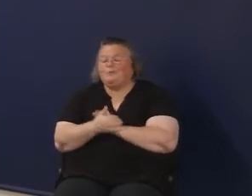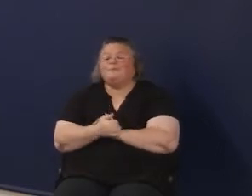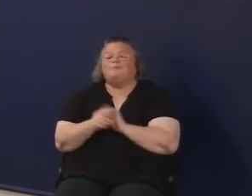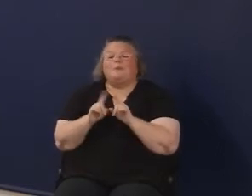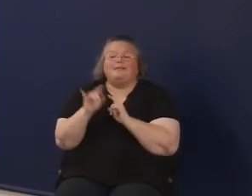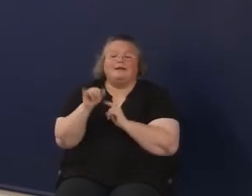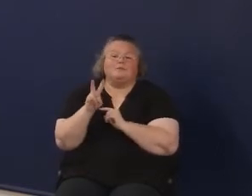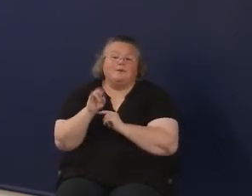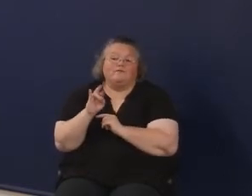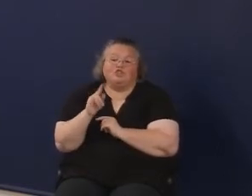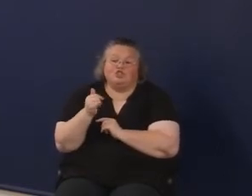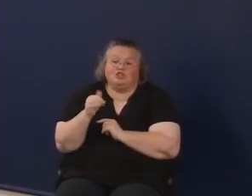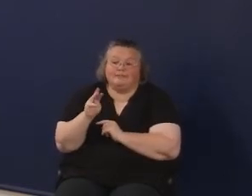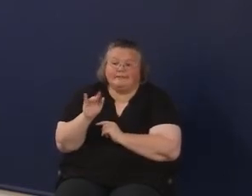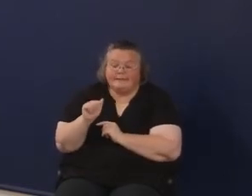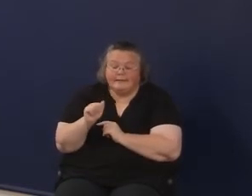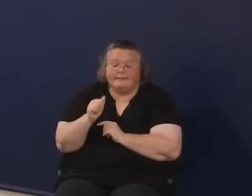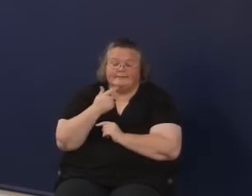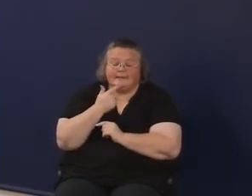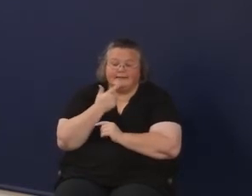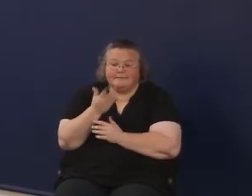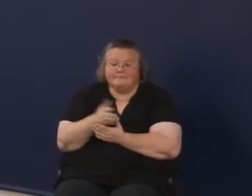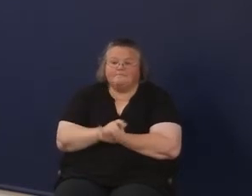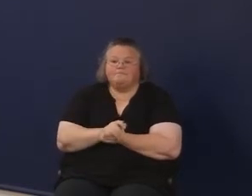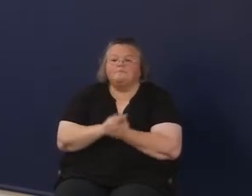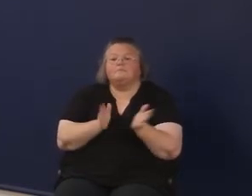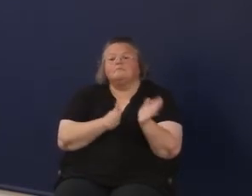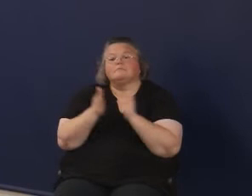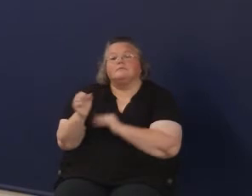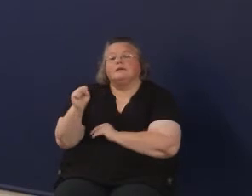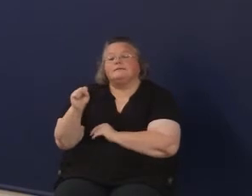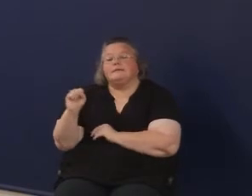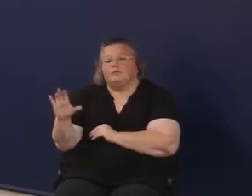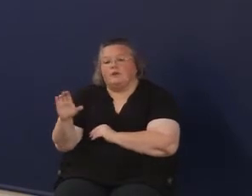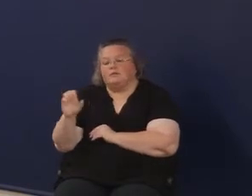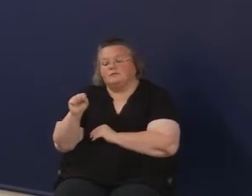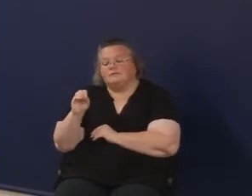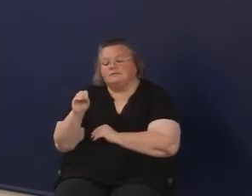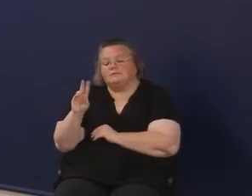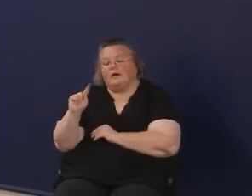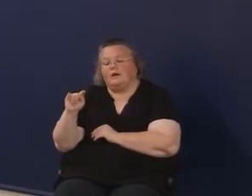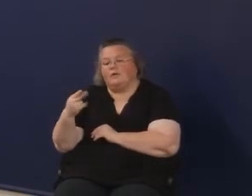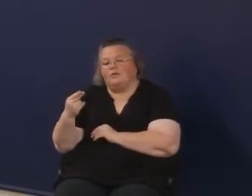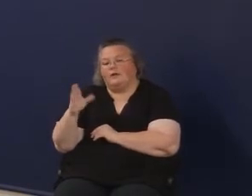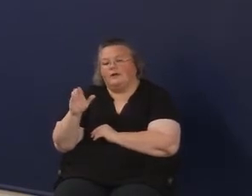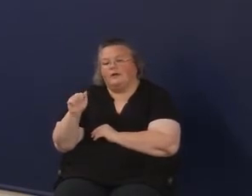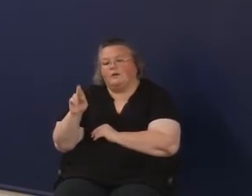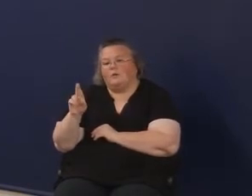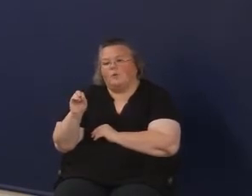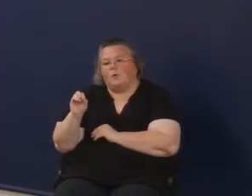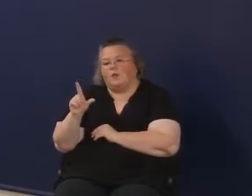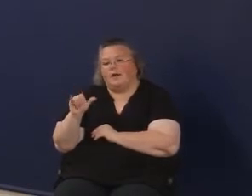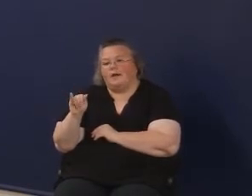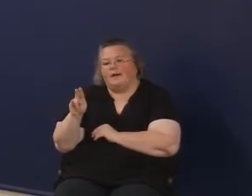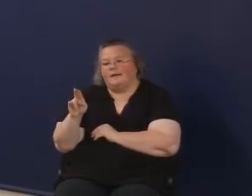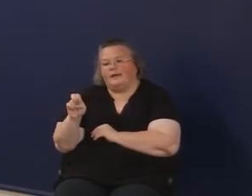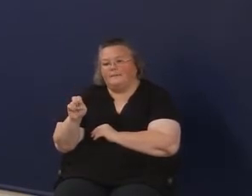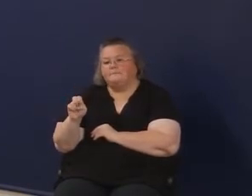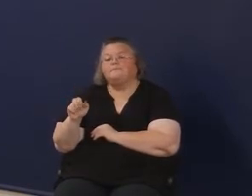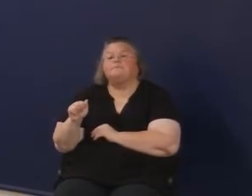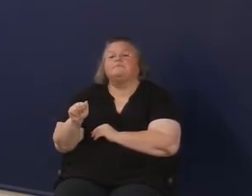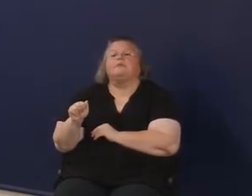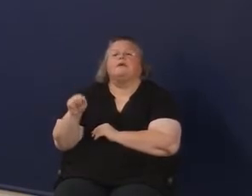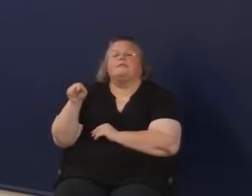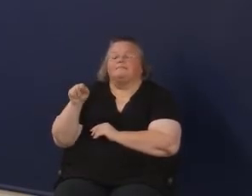defined underneath of that. Next slide is South Carolina's. South Carolina's, you can see where they've sort of framed